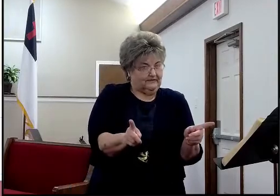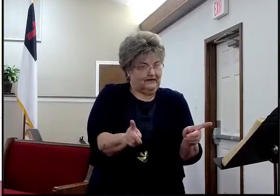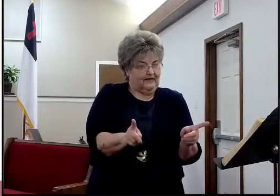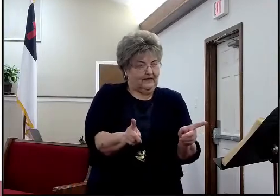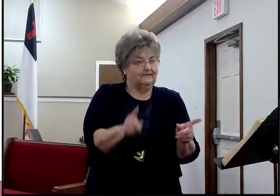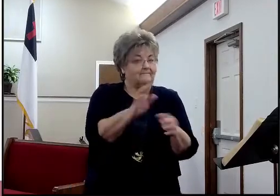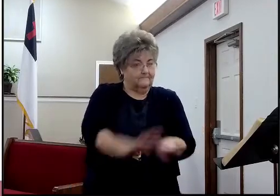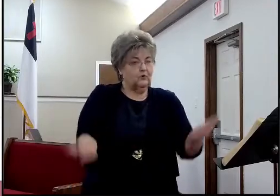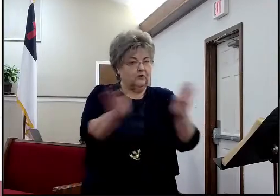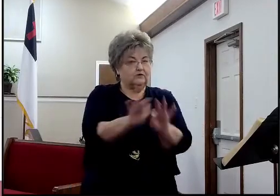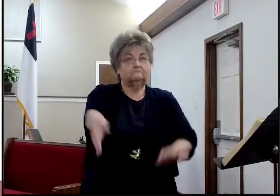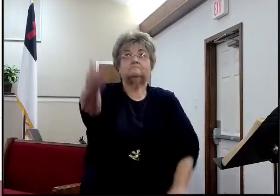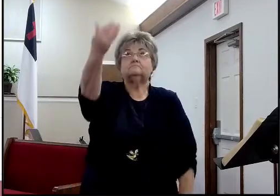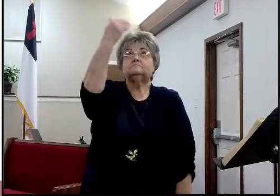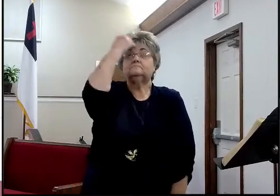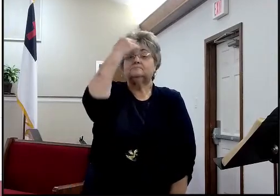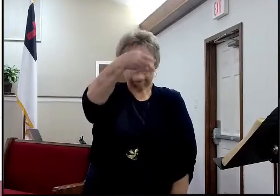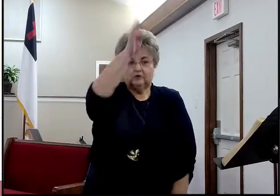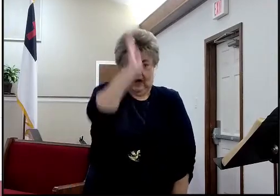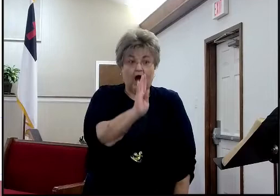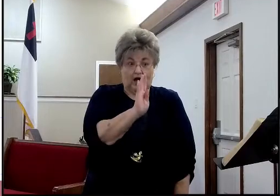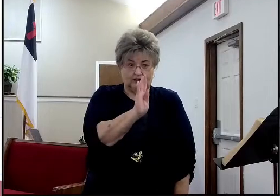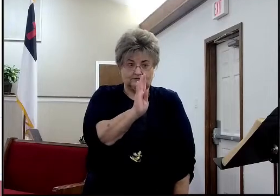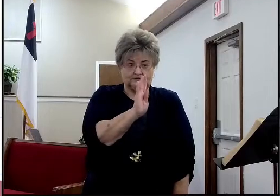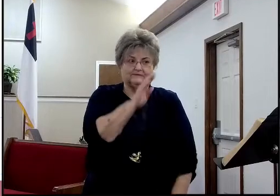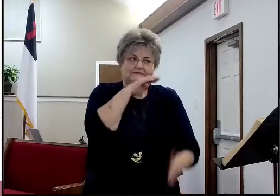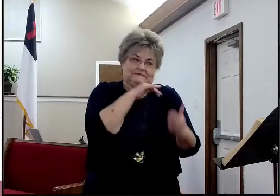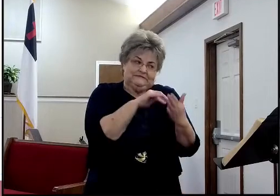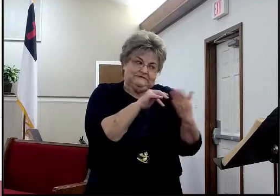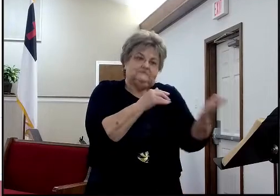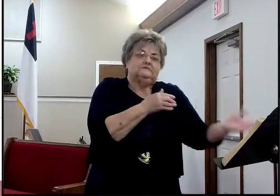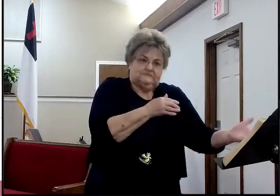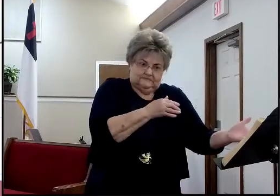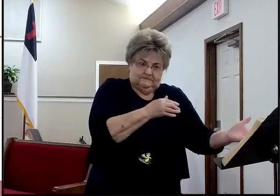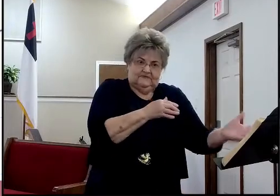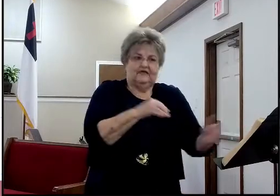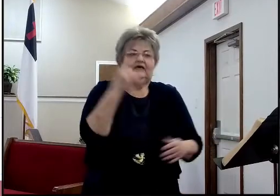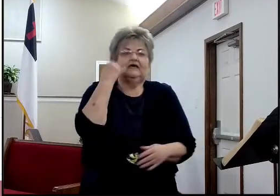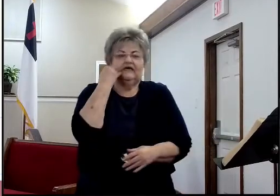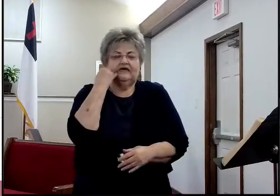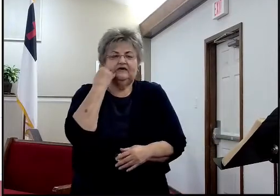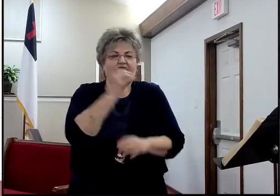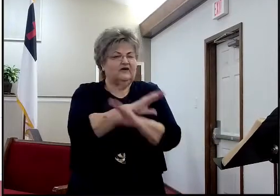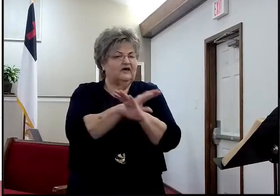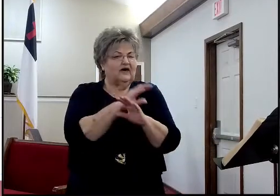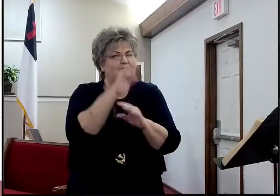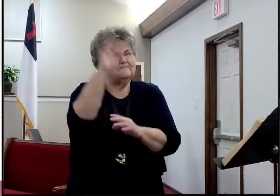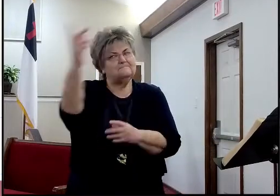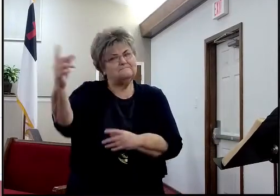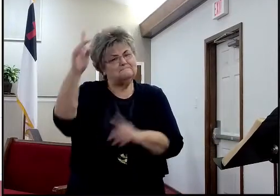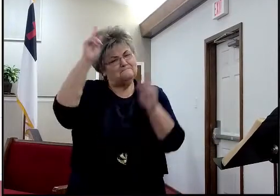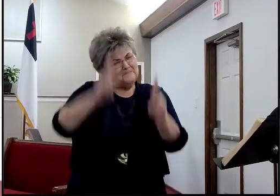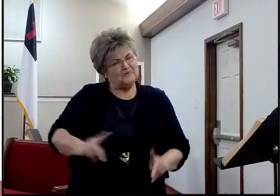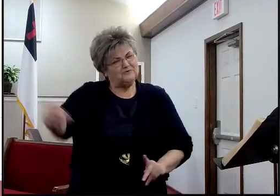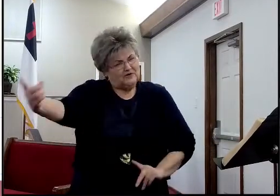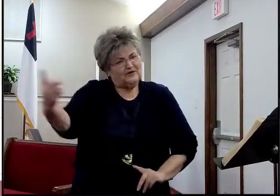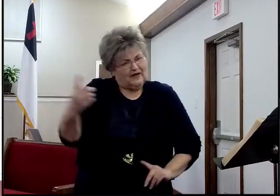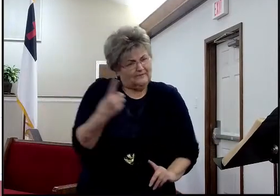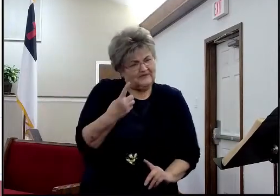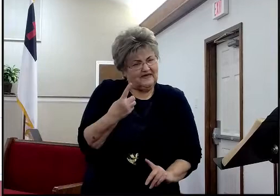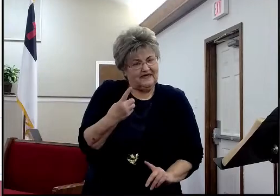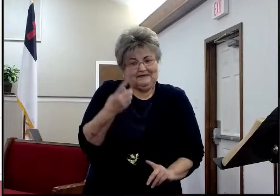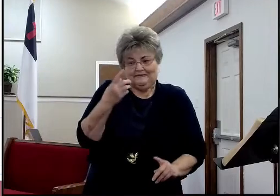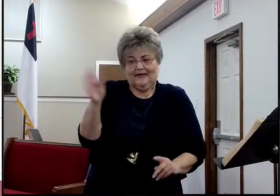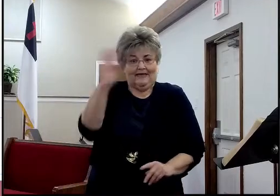everybody, if somebody was to walk in here, never knew who I was at all, and walked into my office, the surrounding of where I am, and where I live,